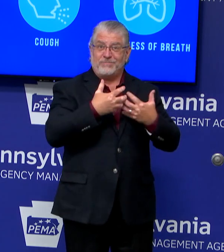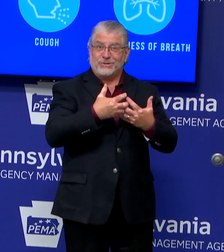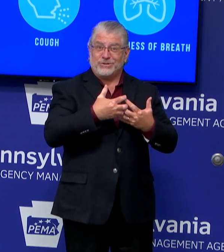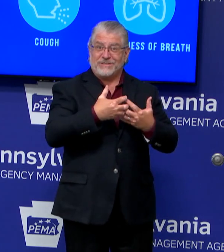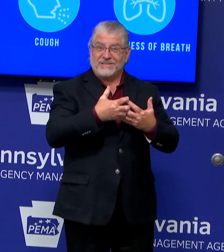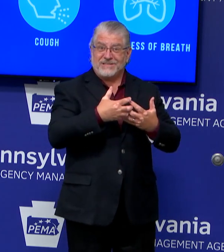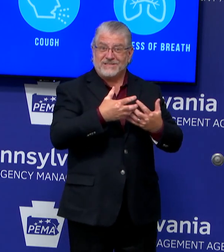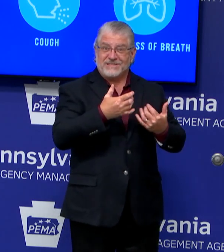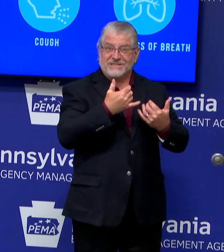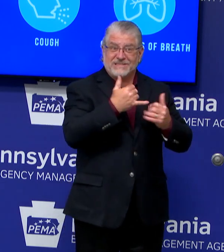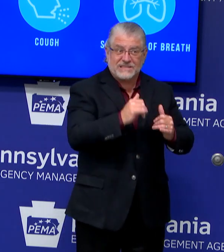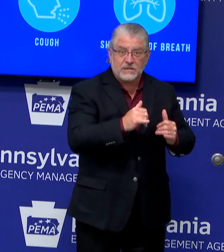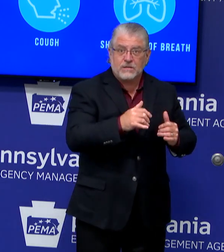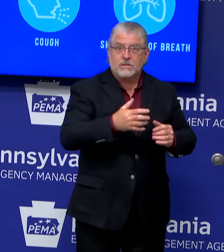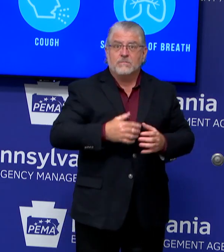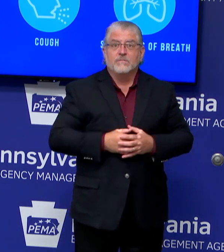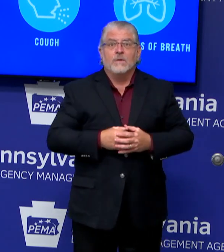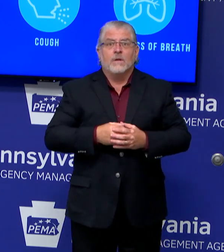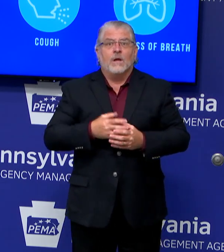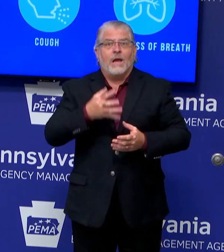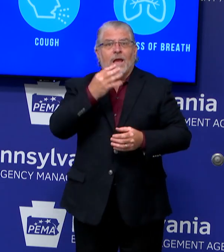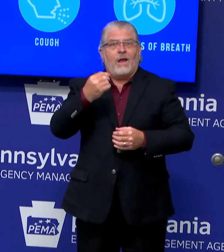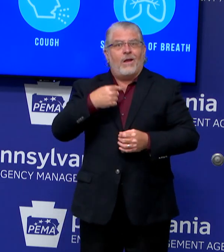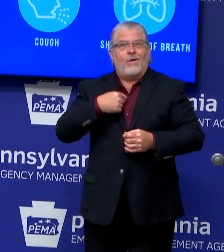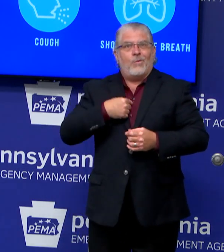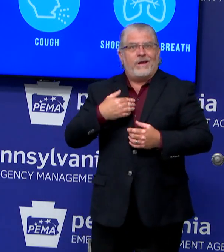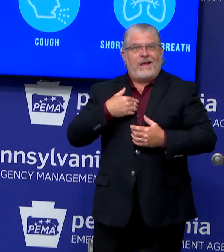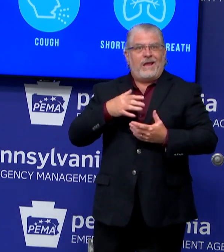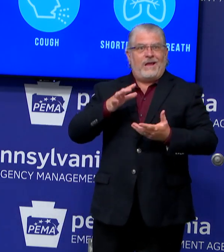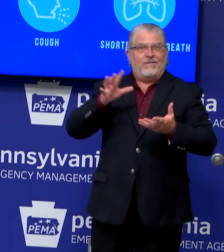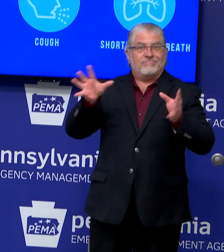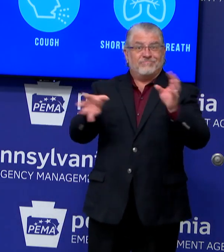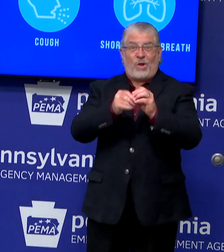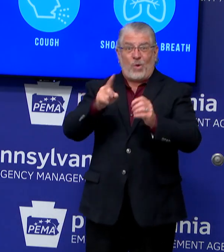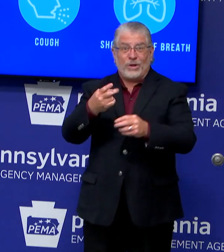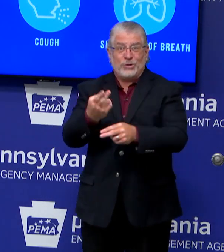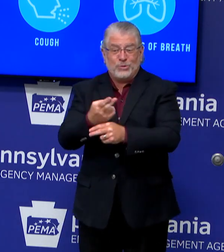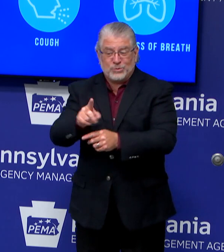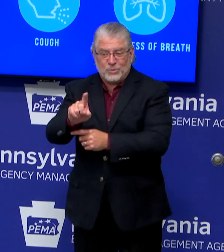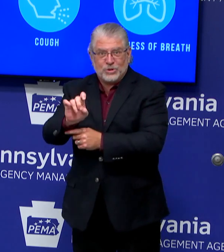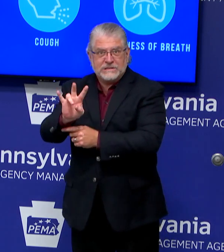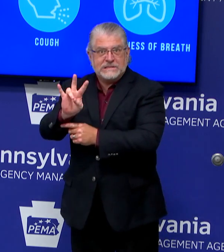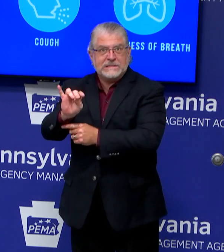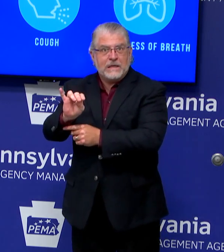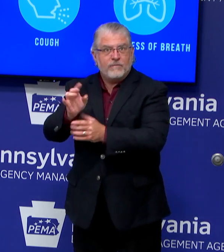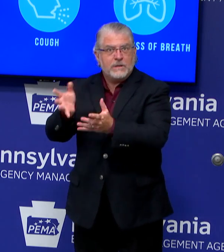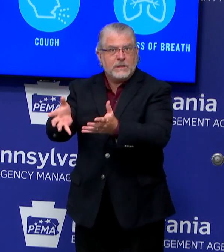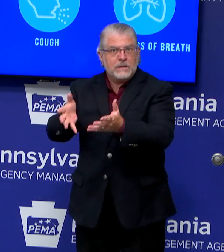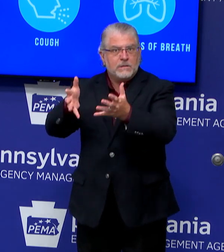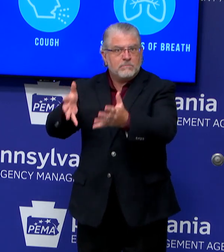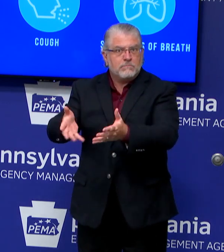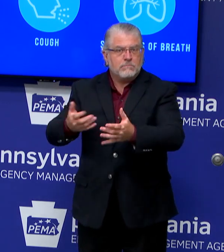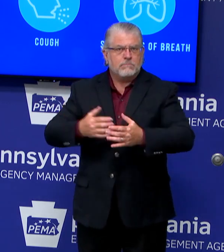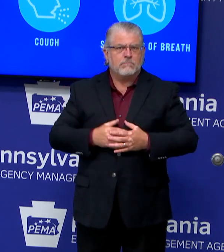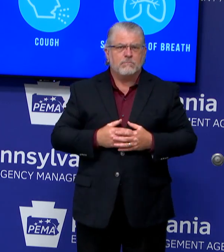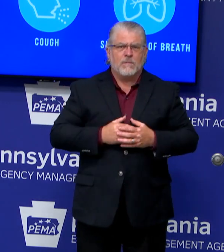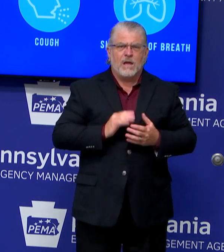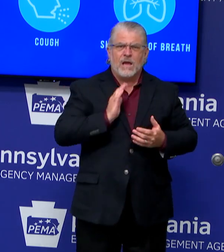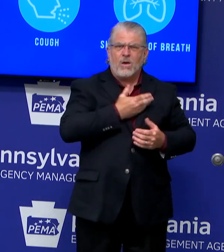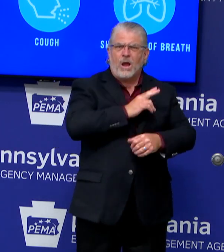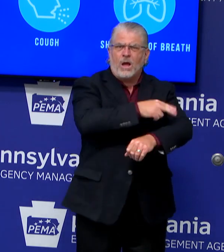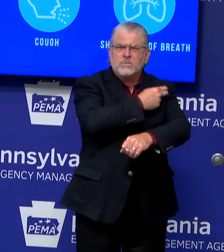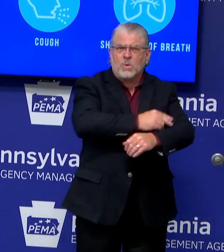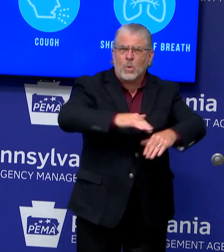patients. So we never saw ventilator shortages, and our hospitals did not become overburdened. But just like in other states,